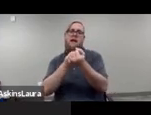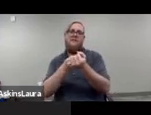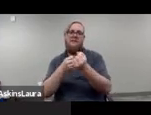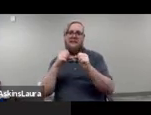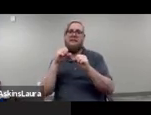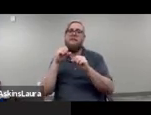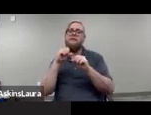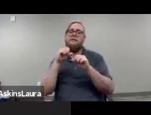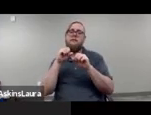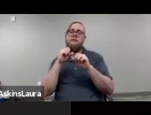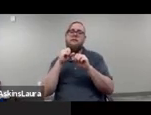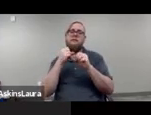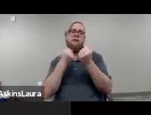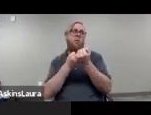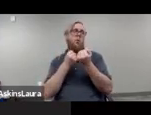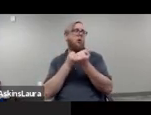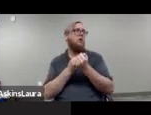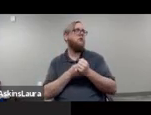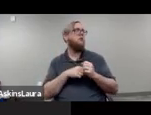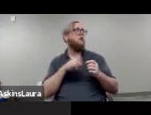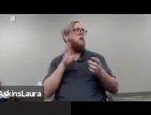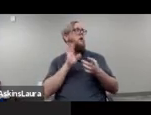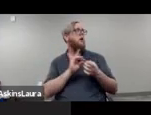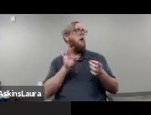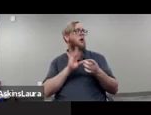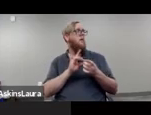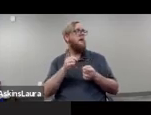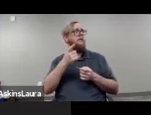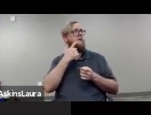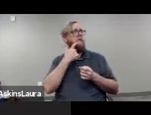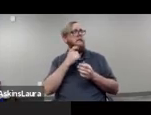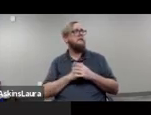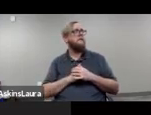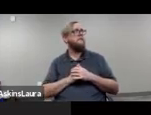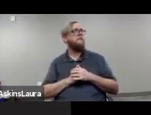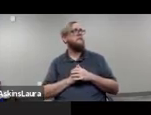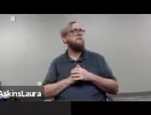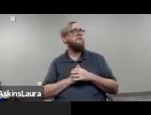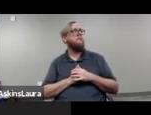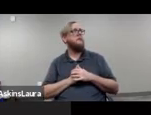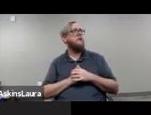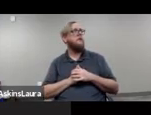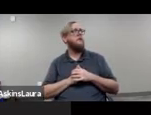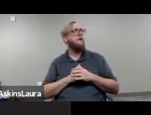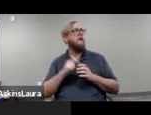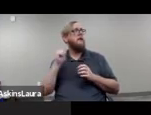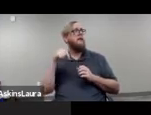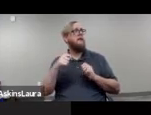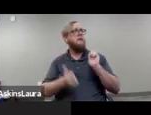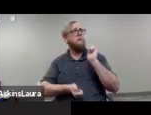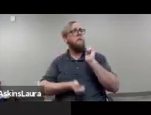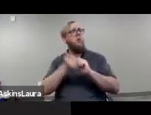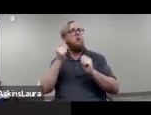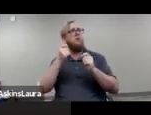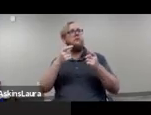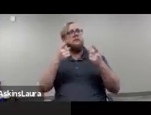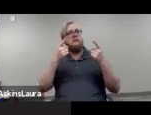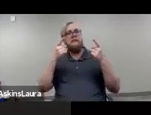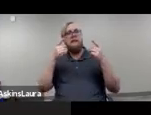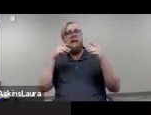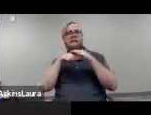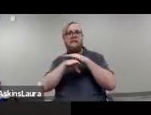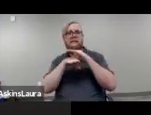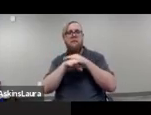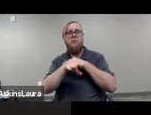And there was a comment that says um this is the most accessible webinar I've ever